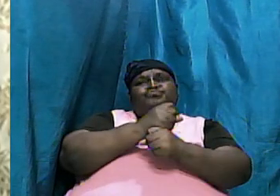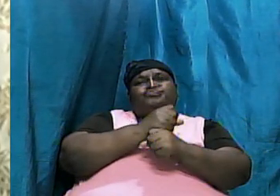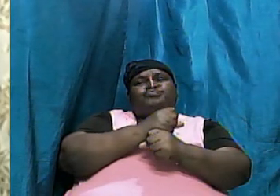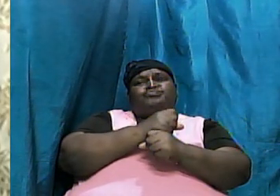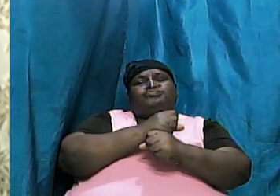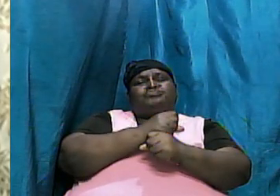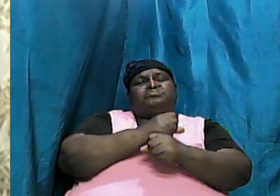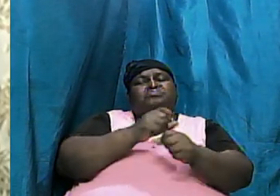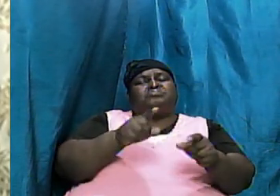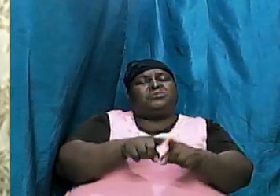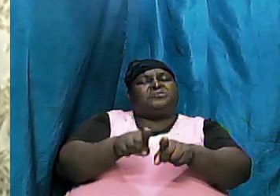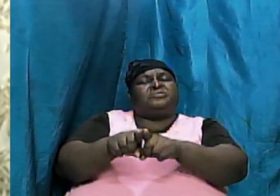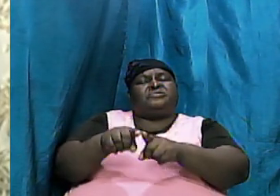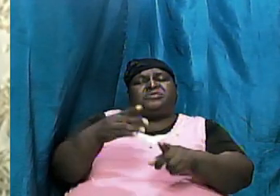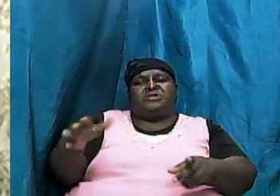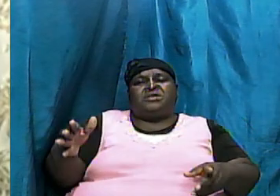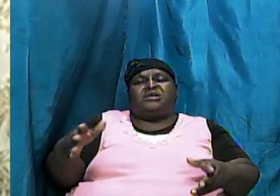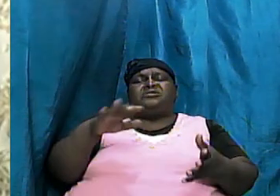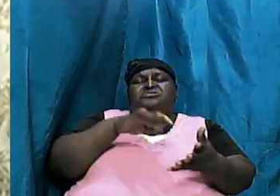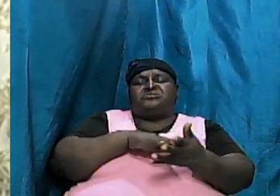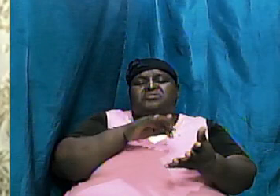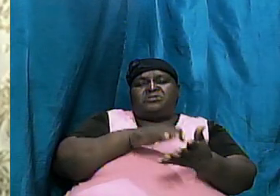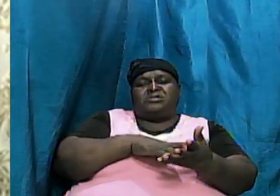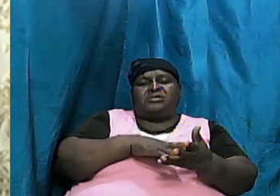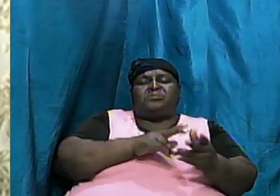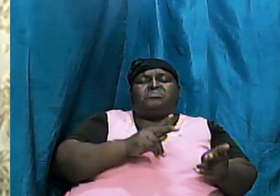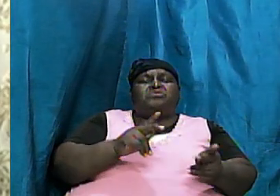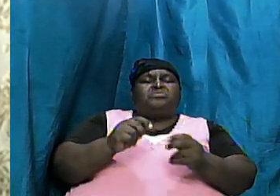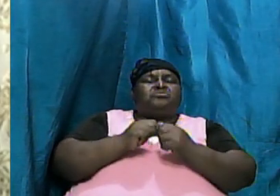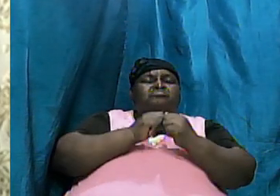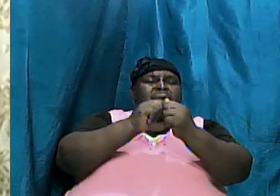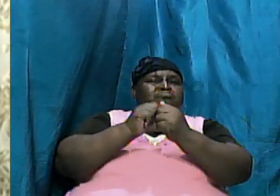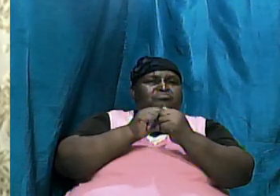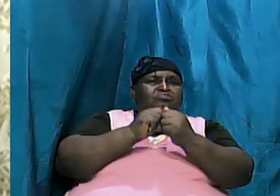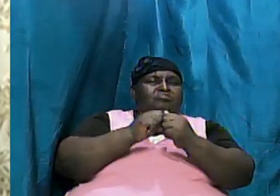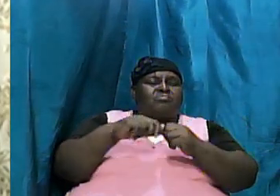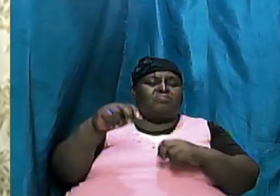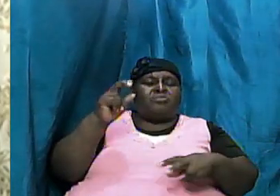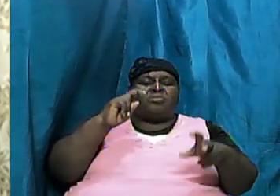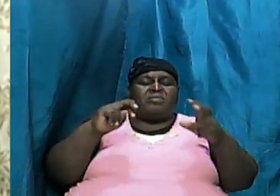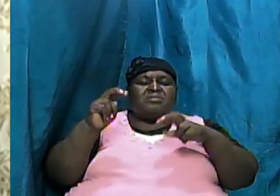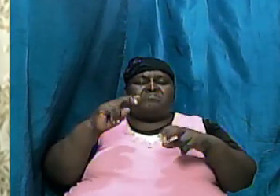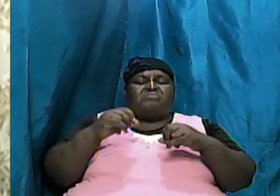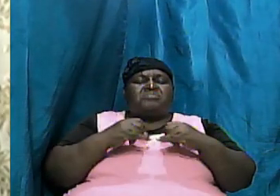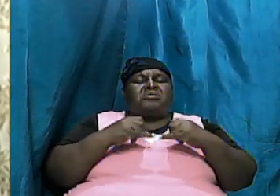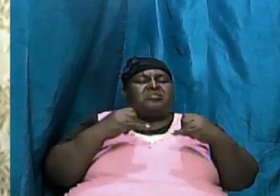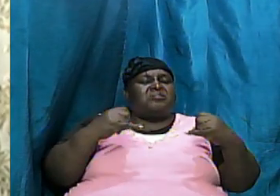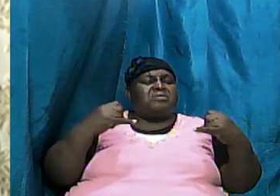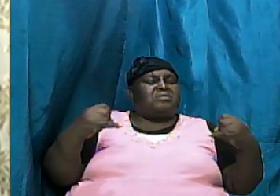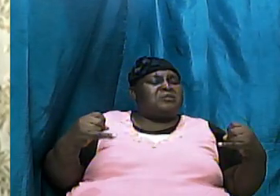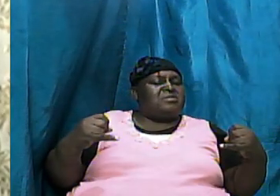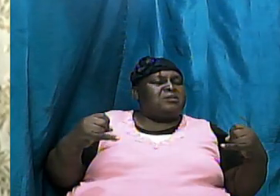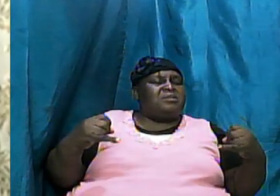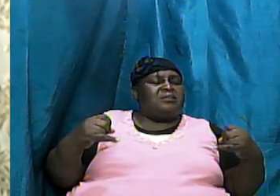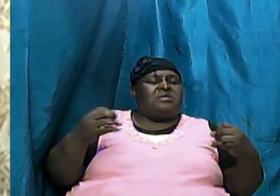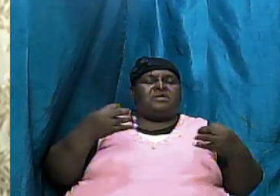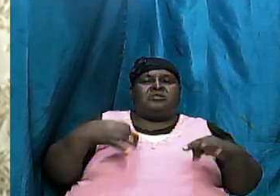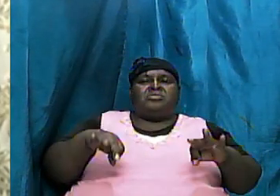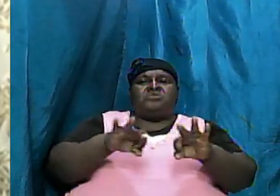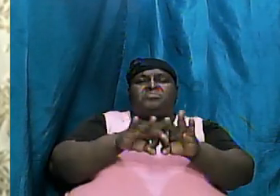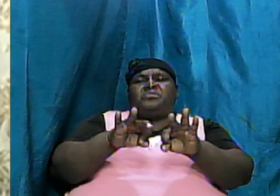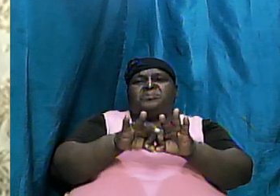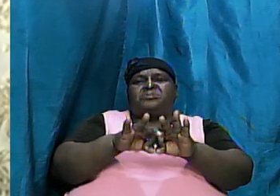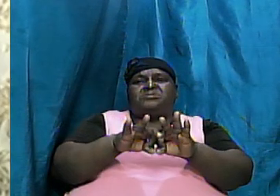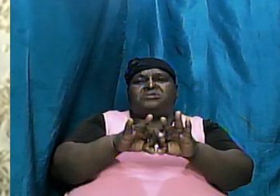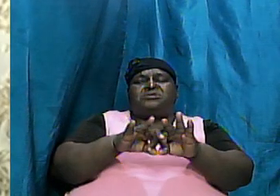together that we have studied that we have assessed and put line upon line too it is important that we